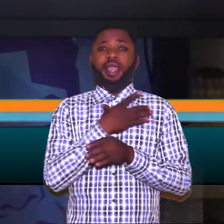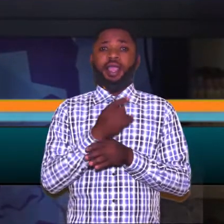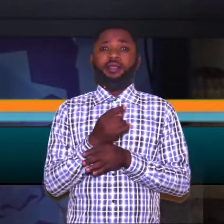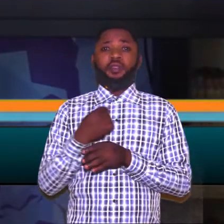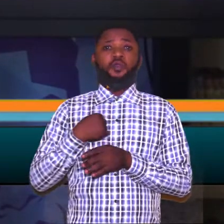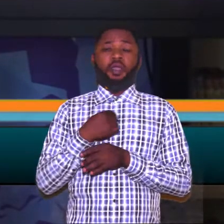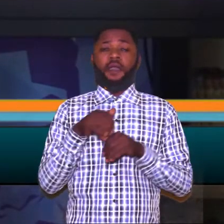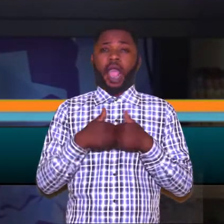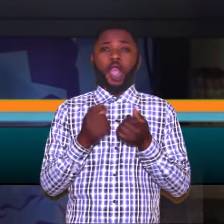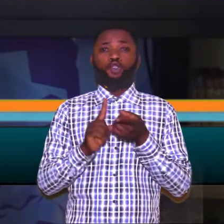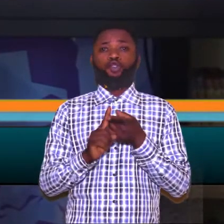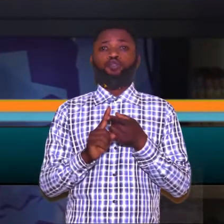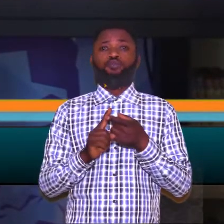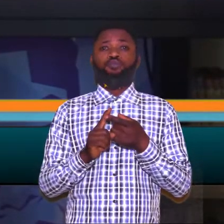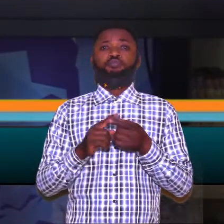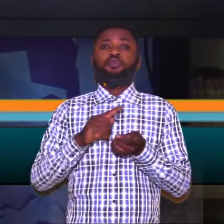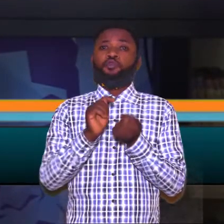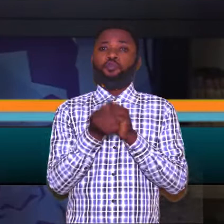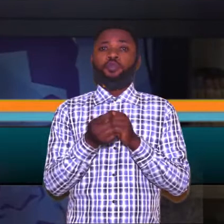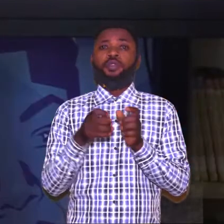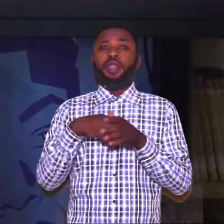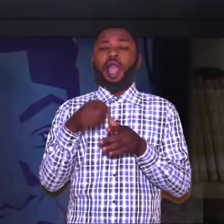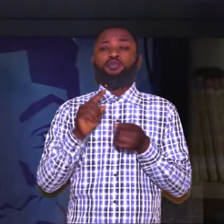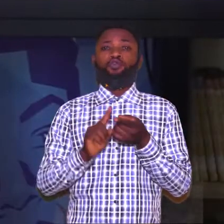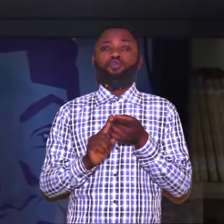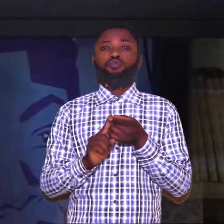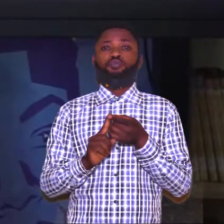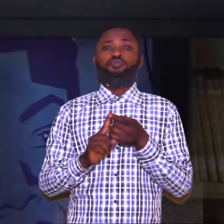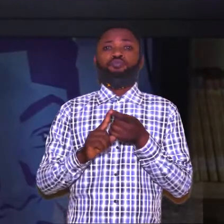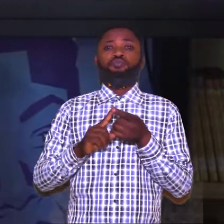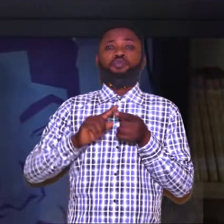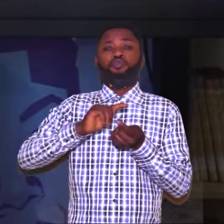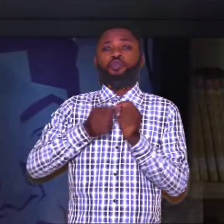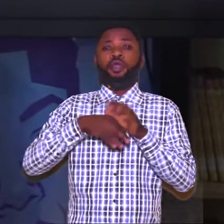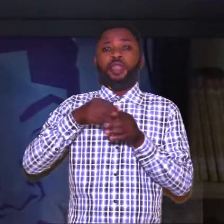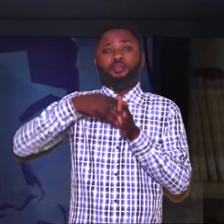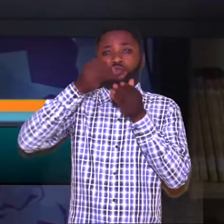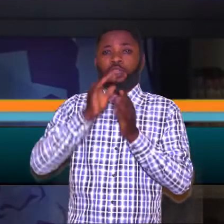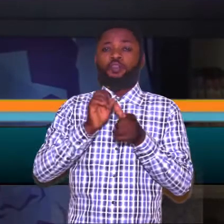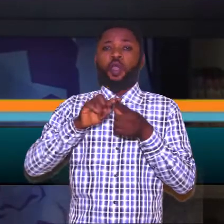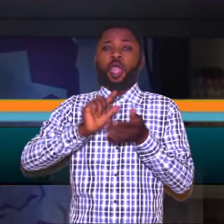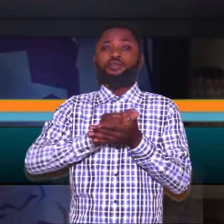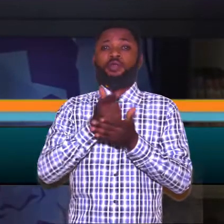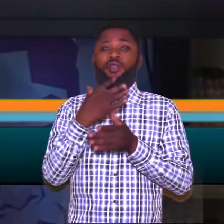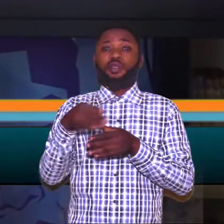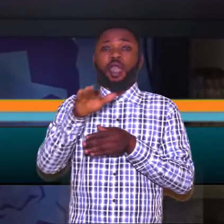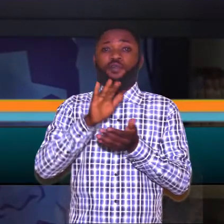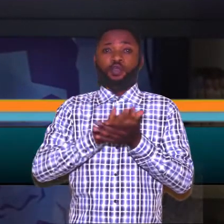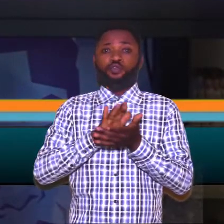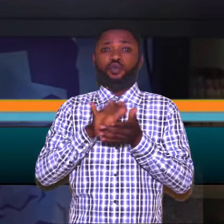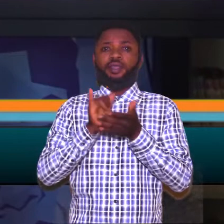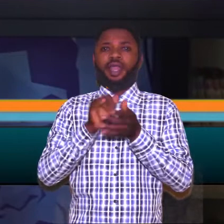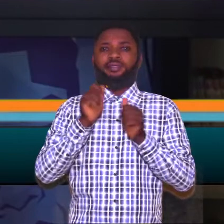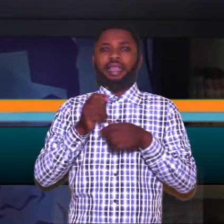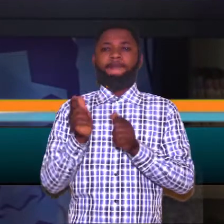how to uh turn out correct students or graduates of your schools that